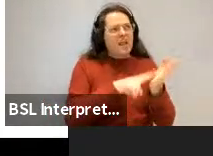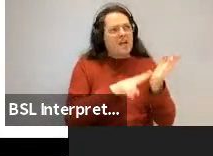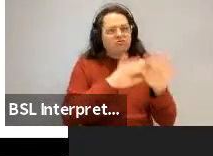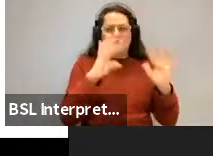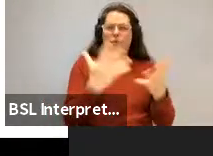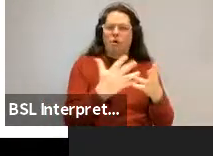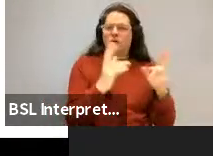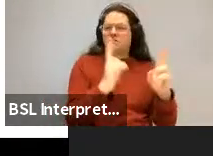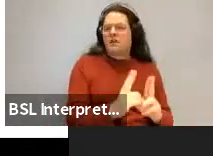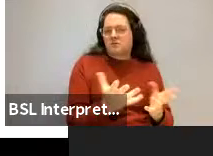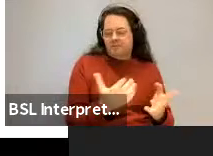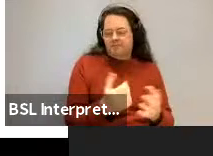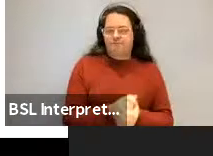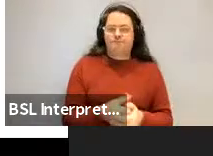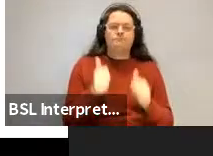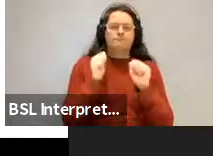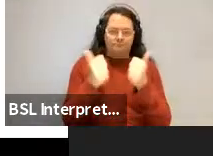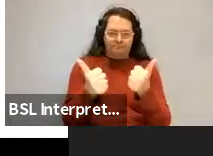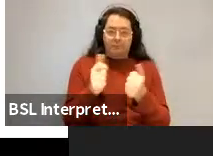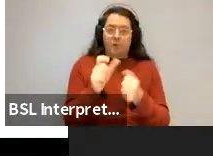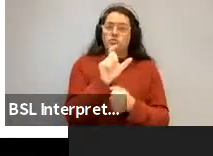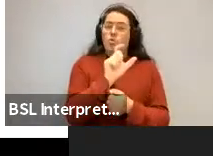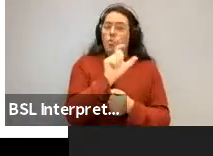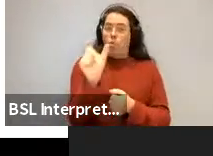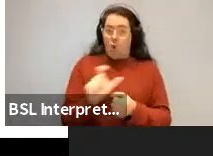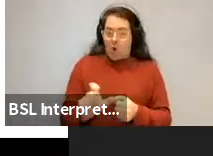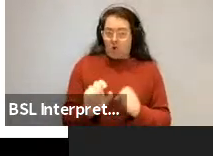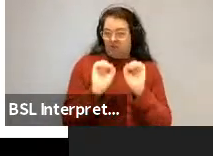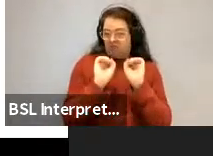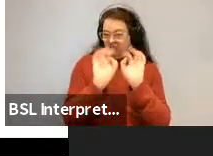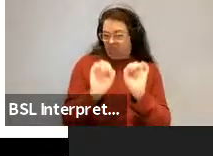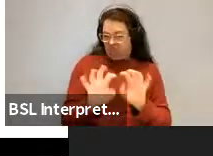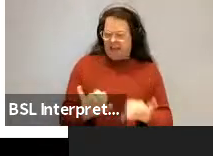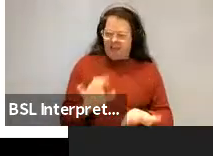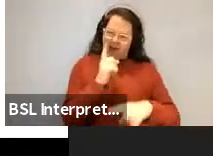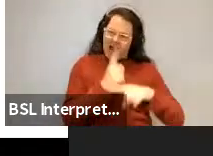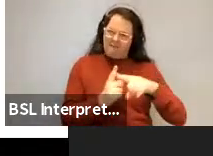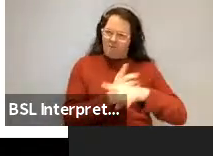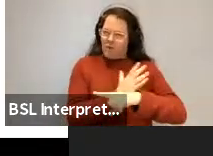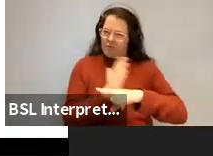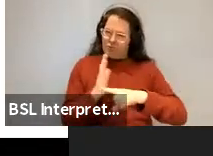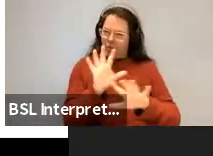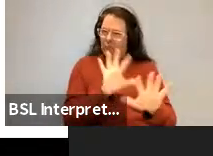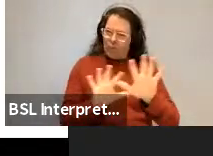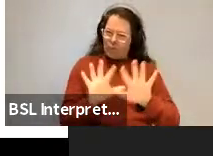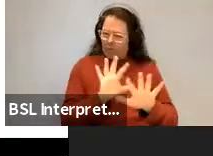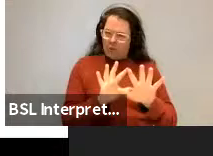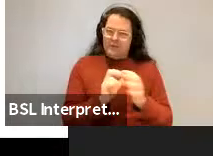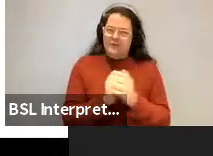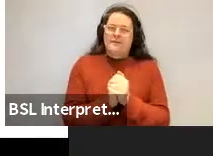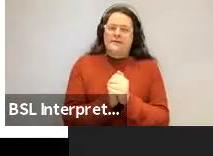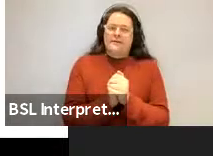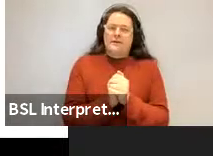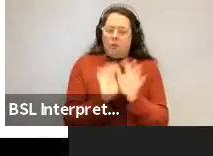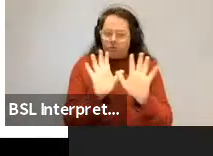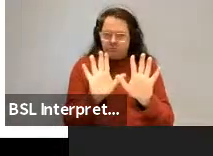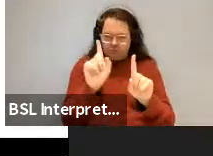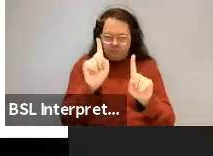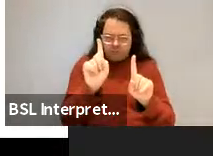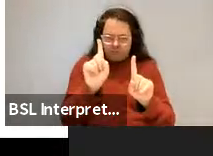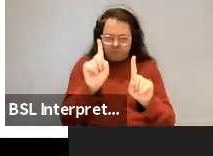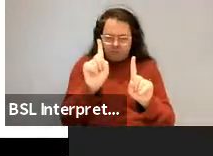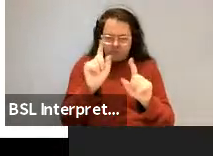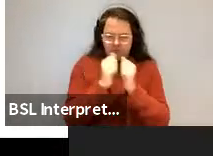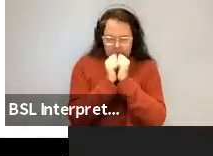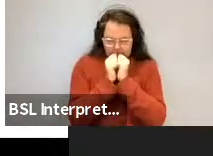words. I'm halfway through. Well, kind of, I'm a little less than halfway through in terms of time. Oh, I'll tell you